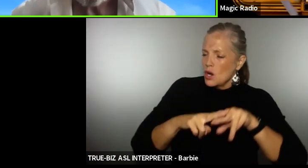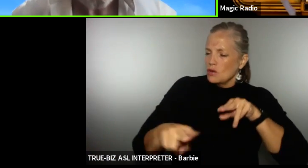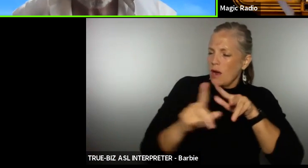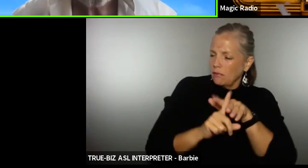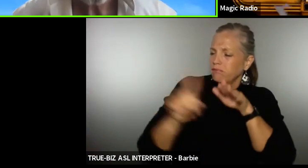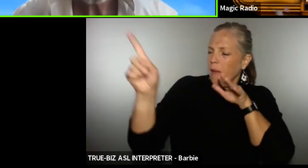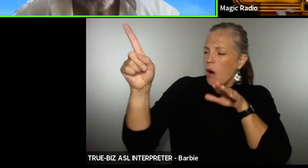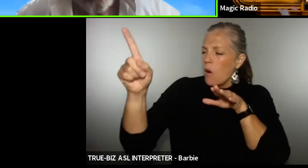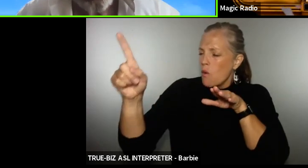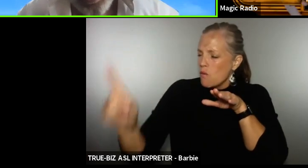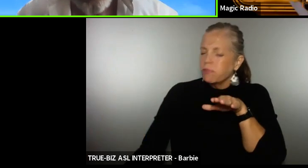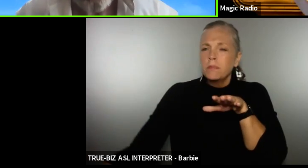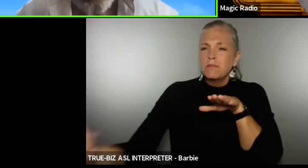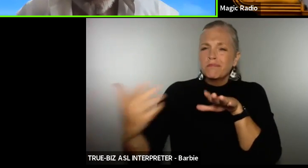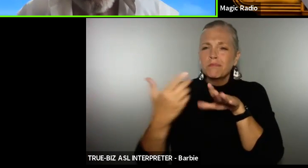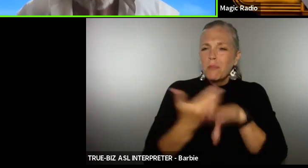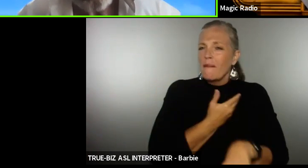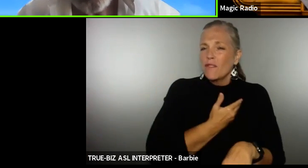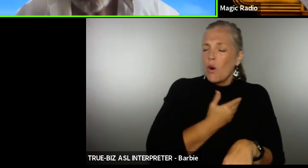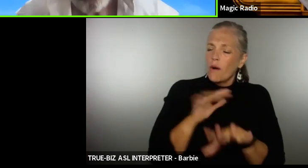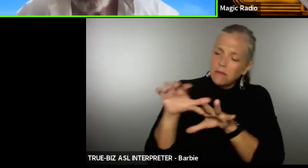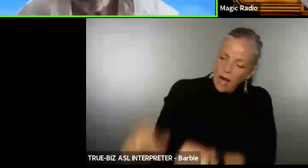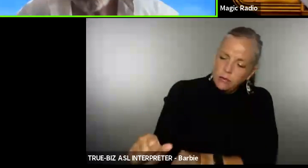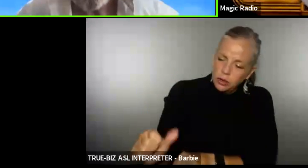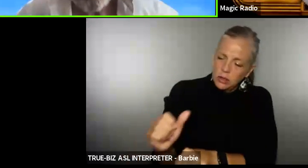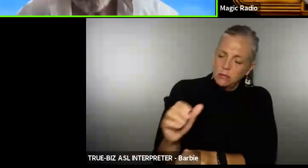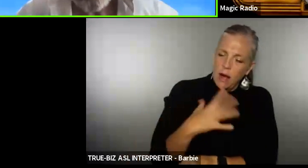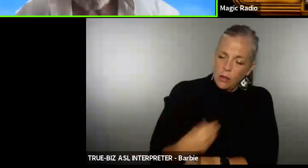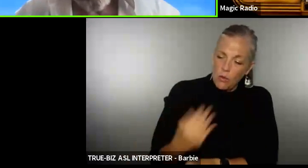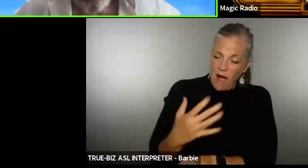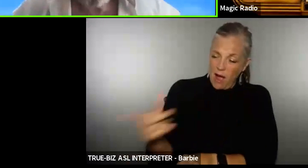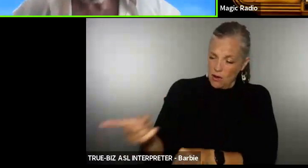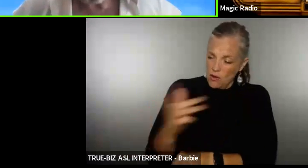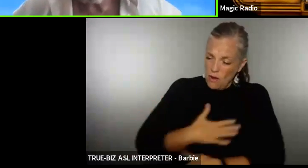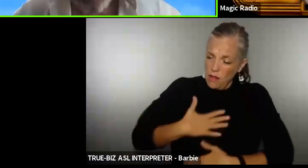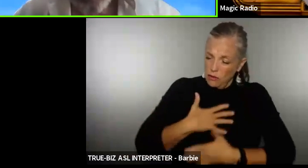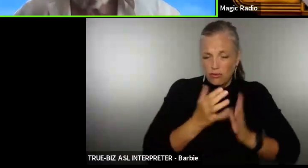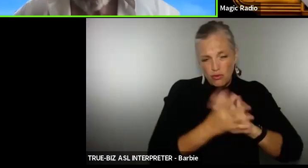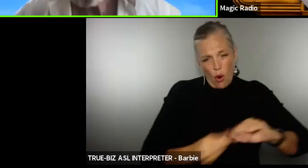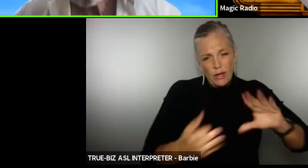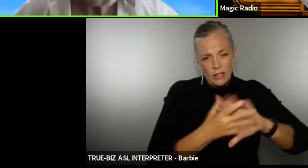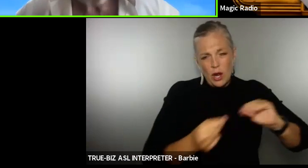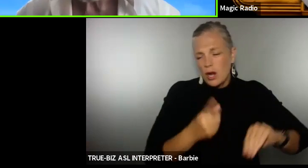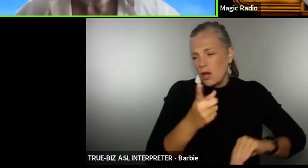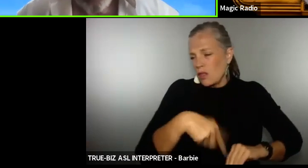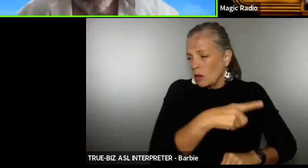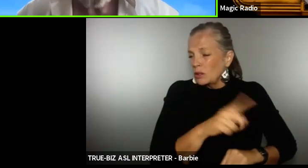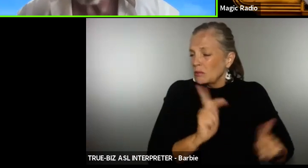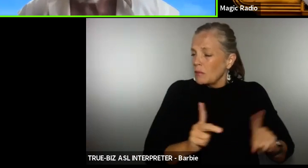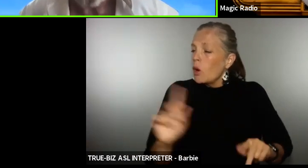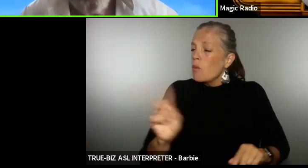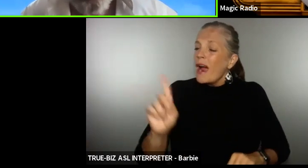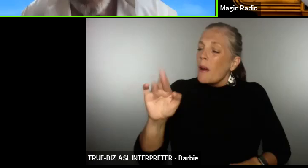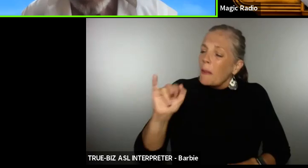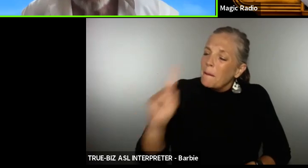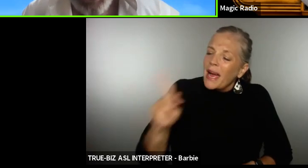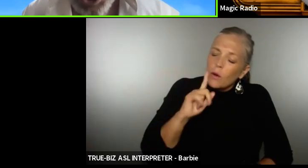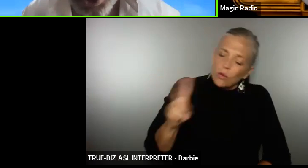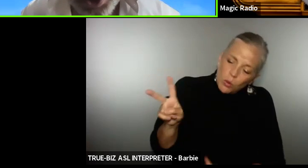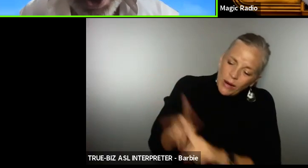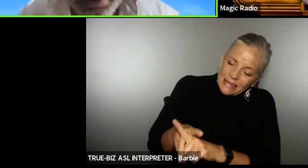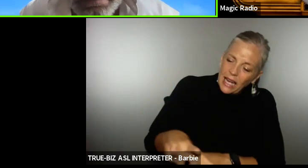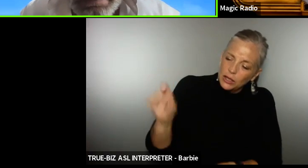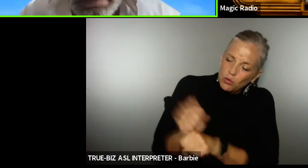and you'll enjoy telling these stories to your co-workers at the bank where you'll be assigned for fifty